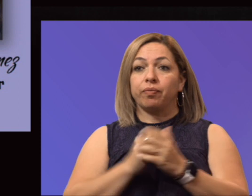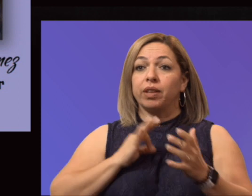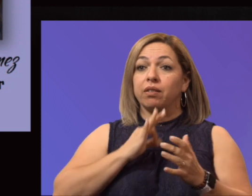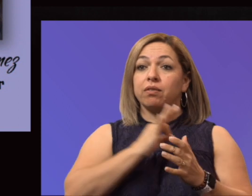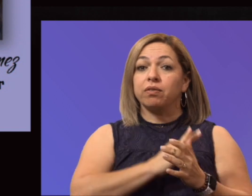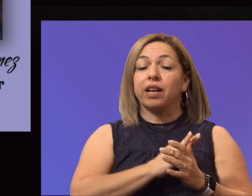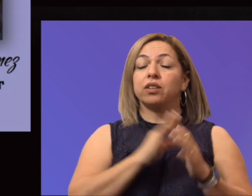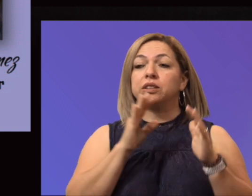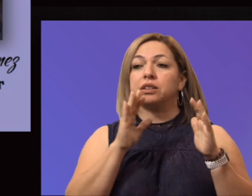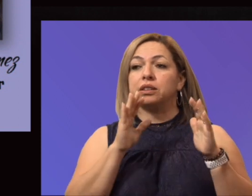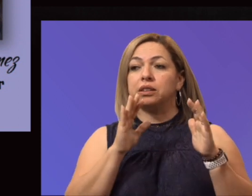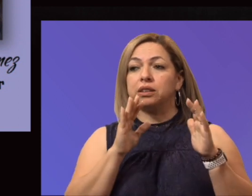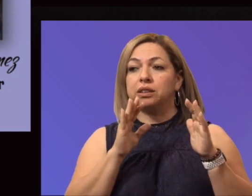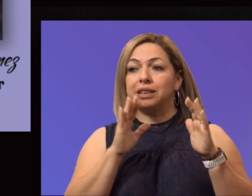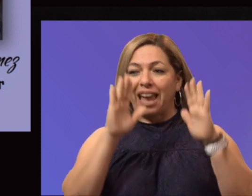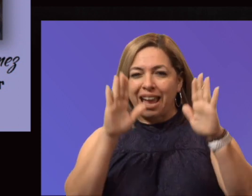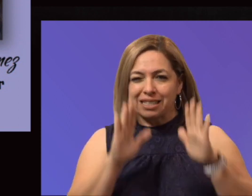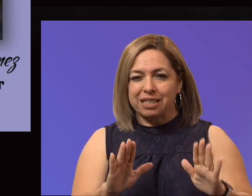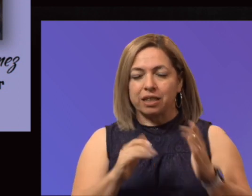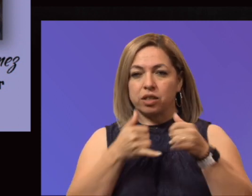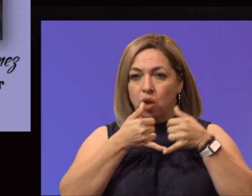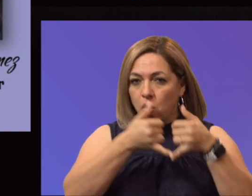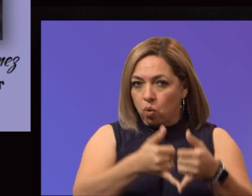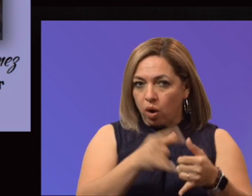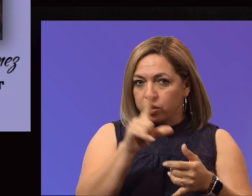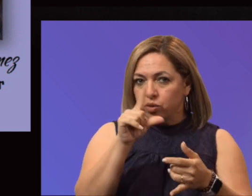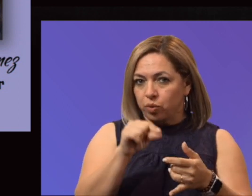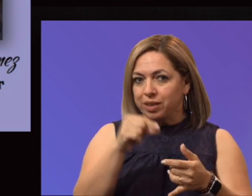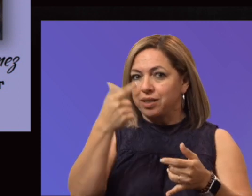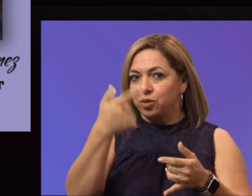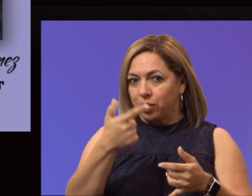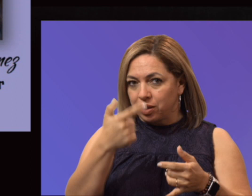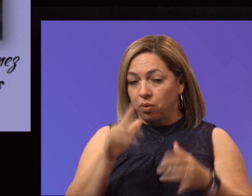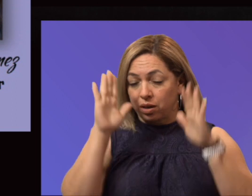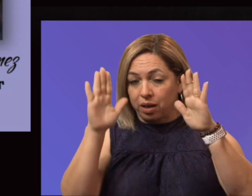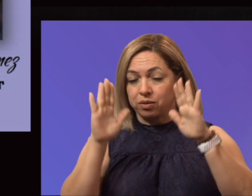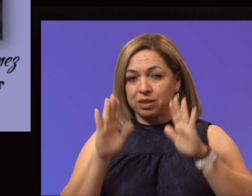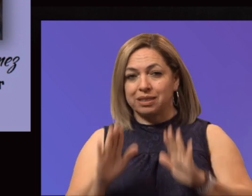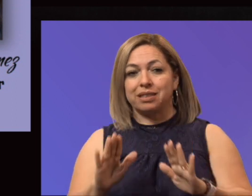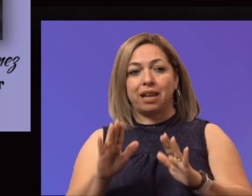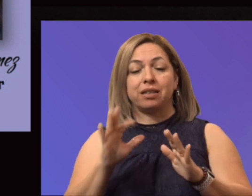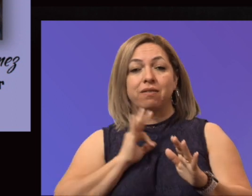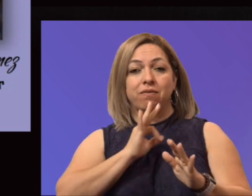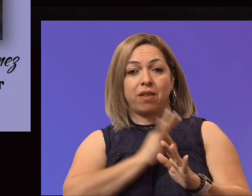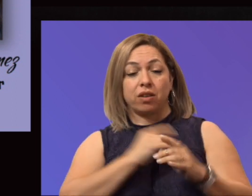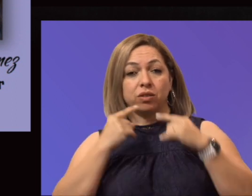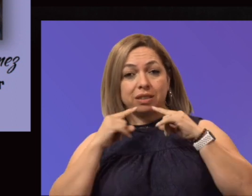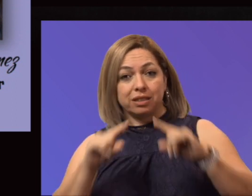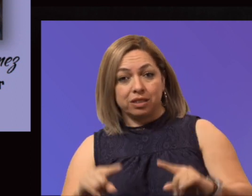2021 are outstanding faculty achievement, Assistant Professor of English,